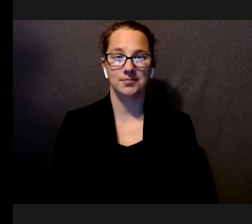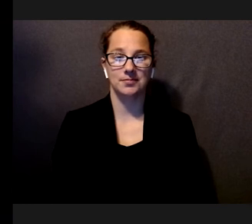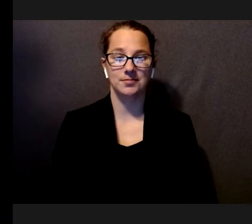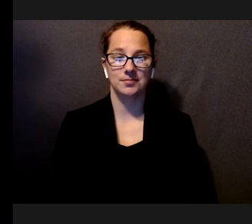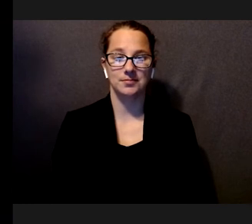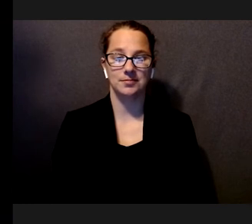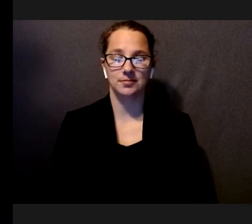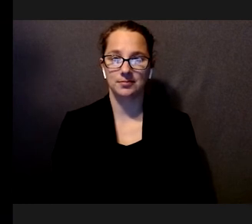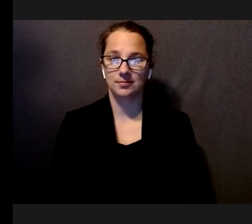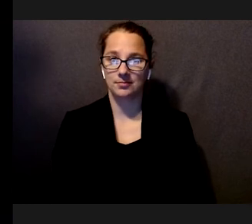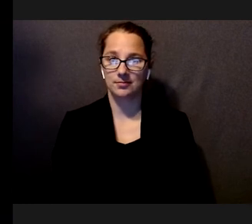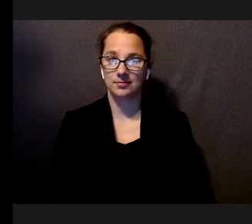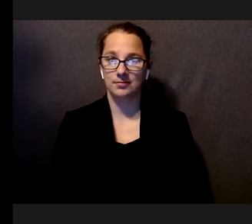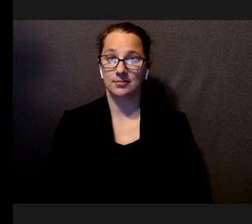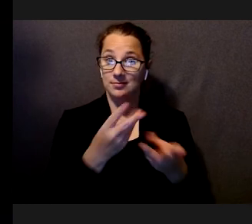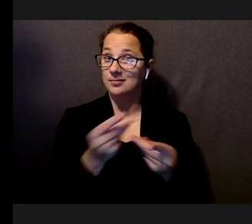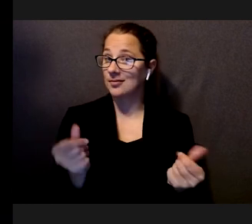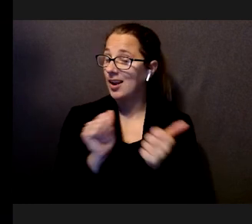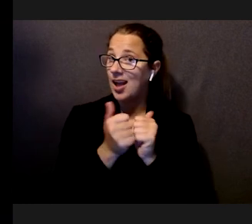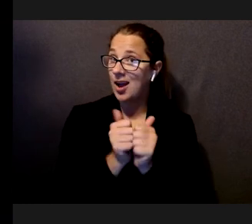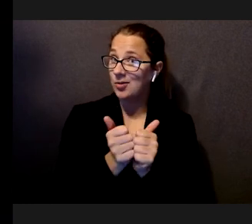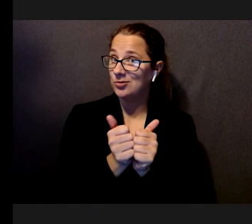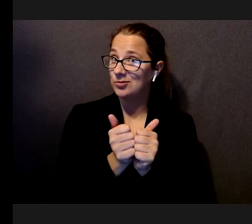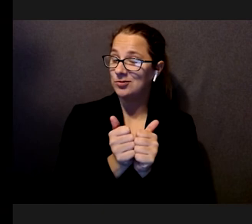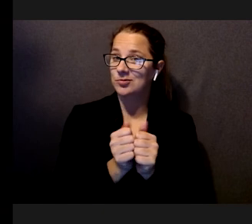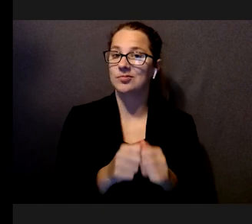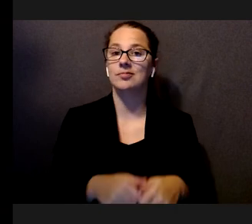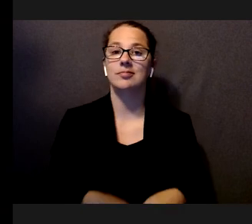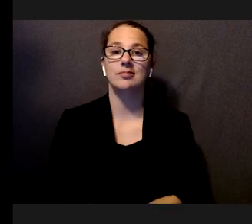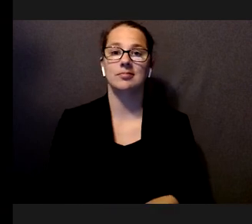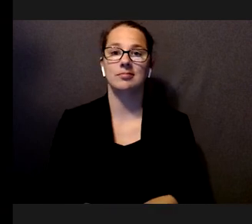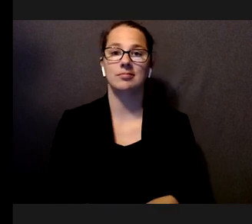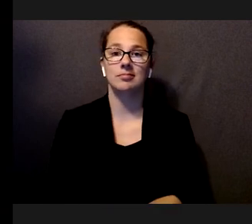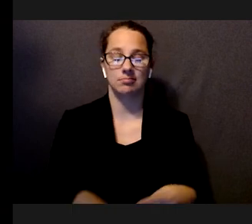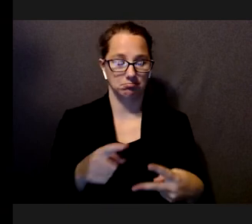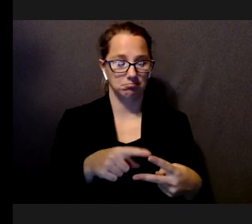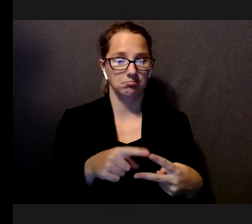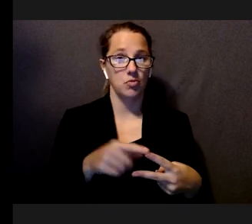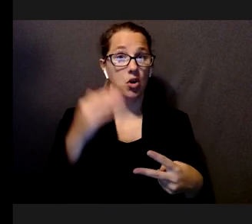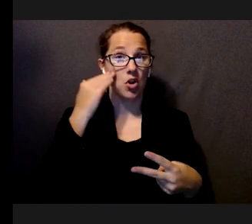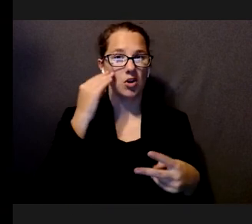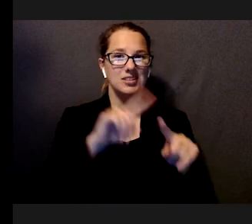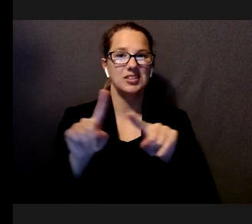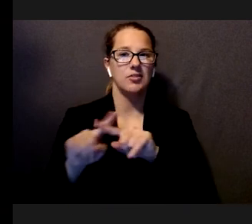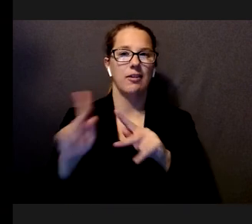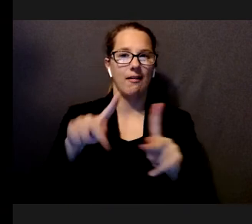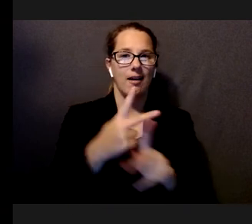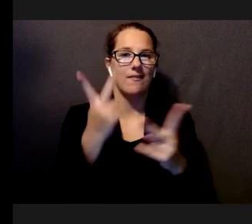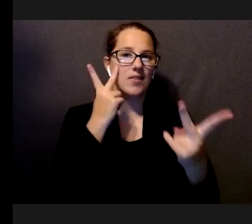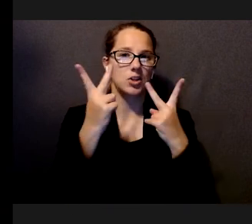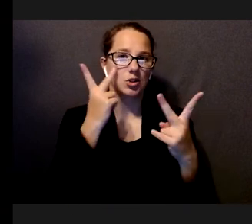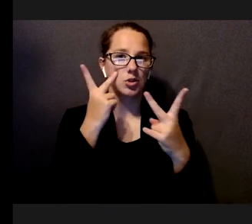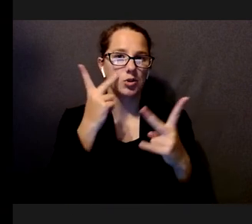And the way we addressed it was by turning to our knowledge of different types of visual conditions